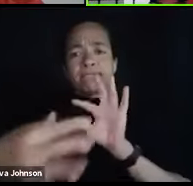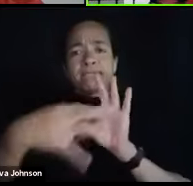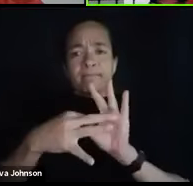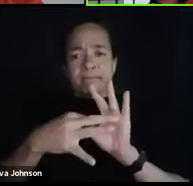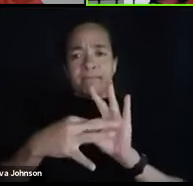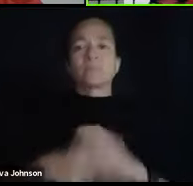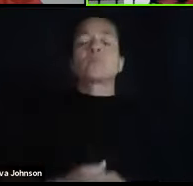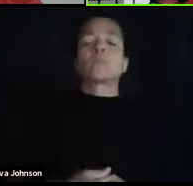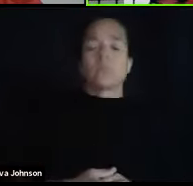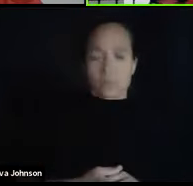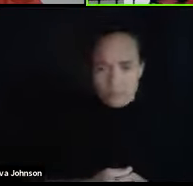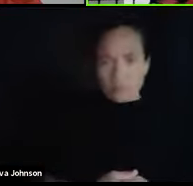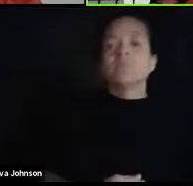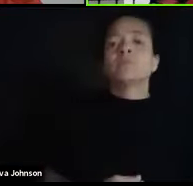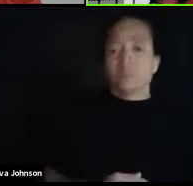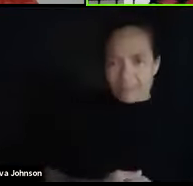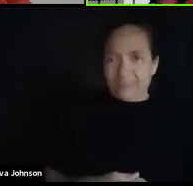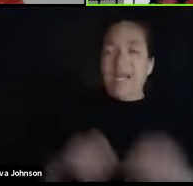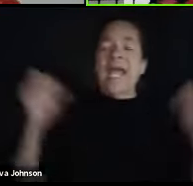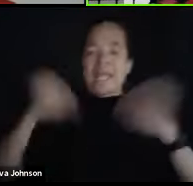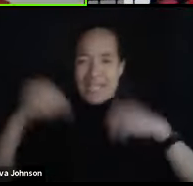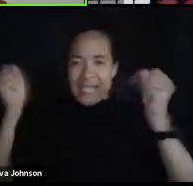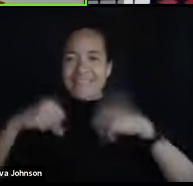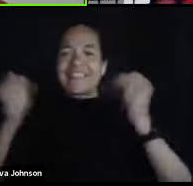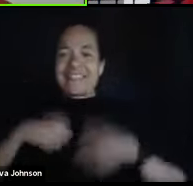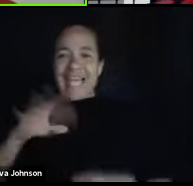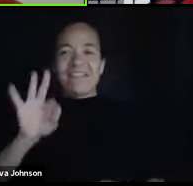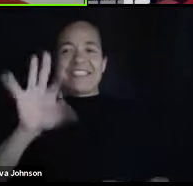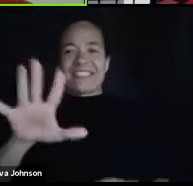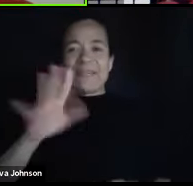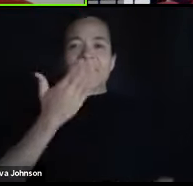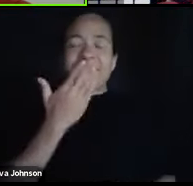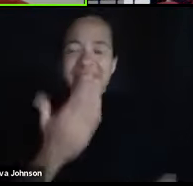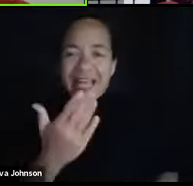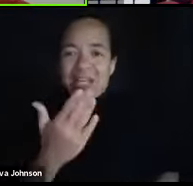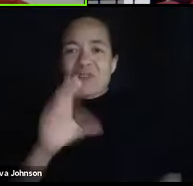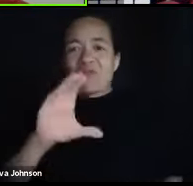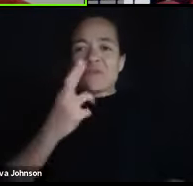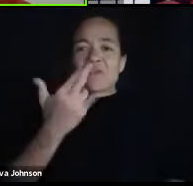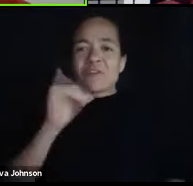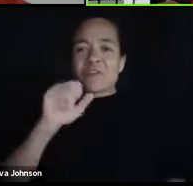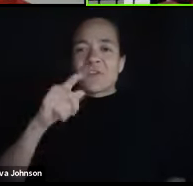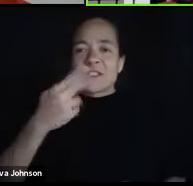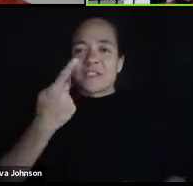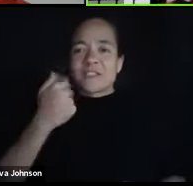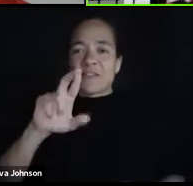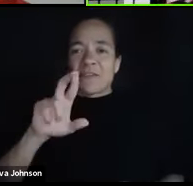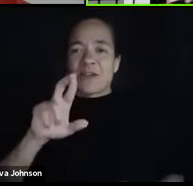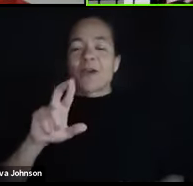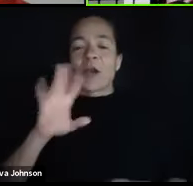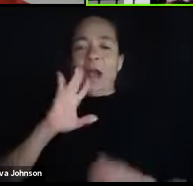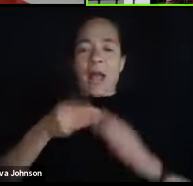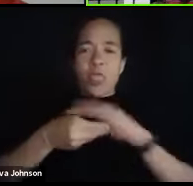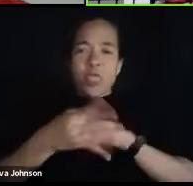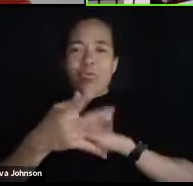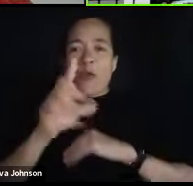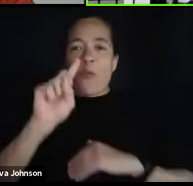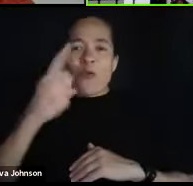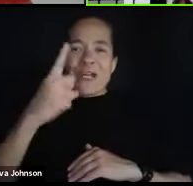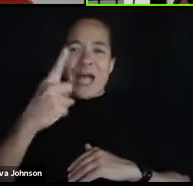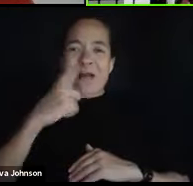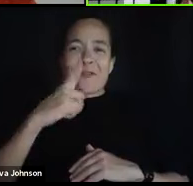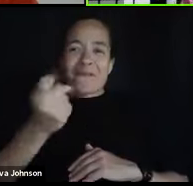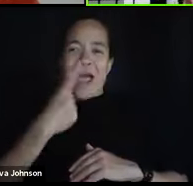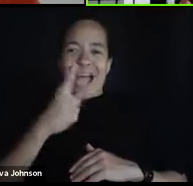Yes, I have a lot of tips on that. Thank you, Christopher. for, you know, I'll slip you a dollar bill for asking that question